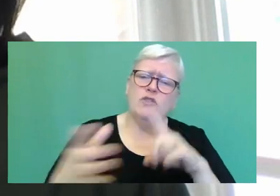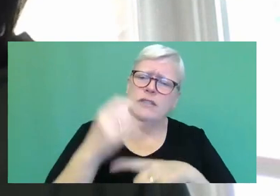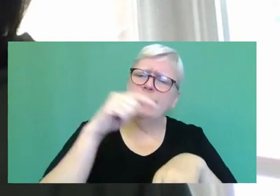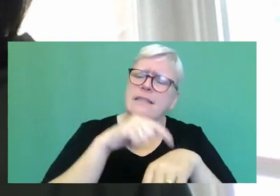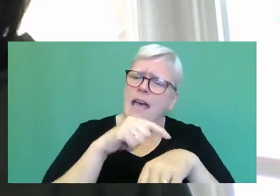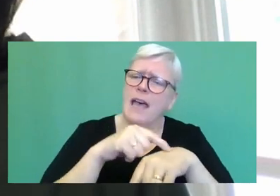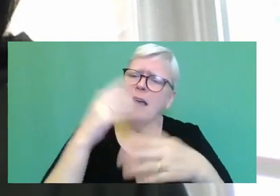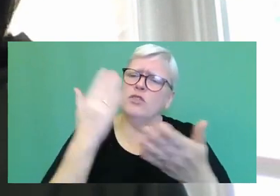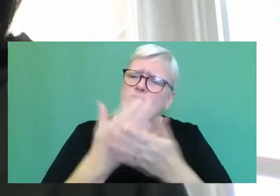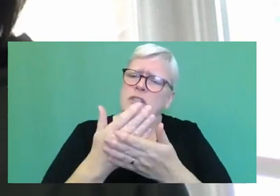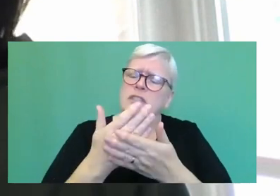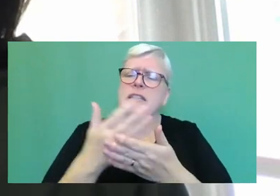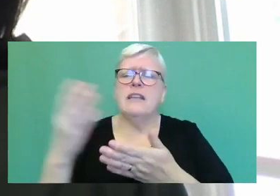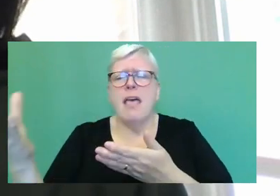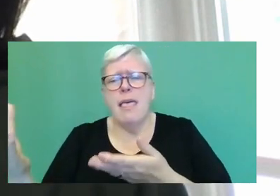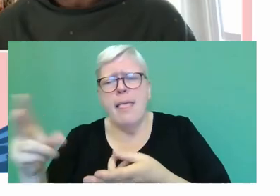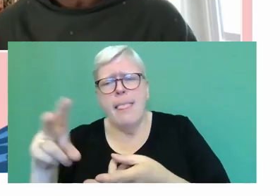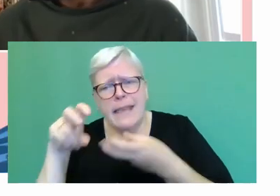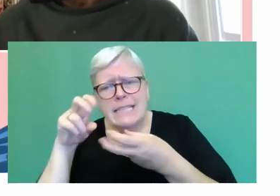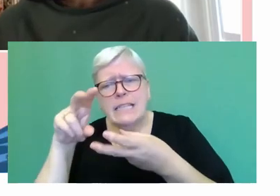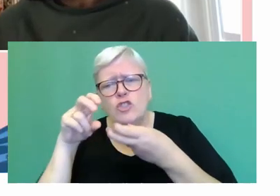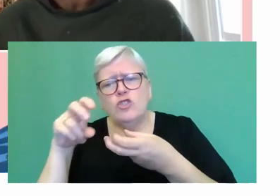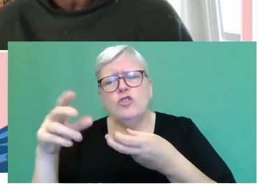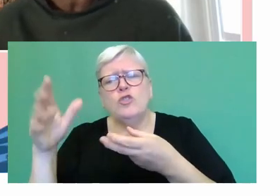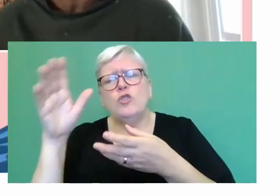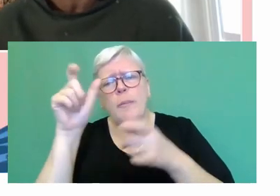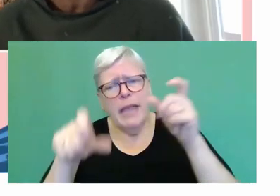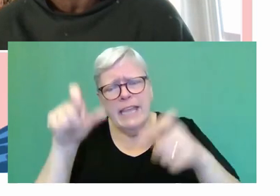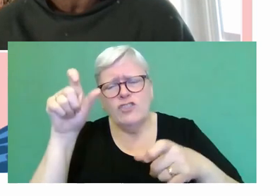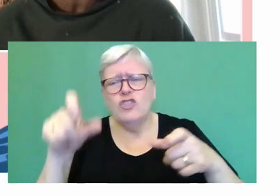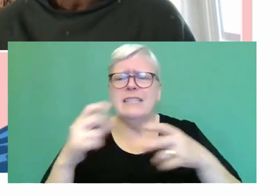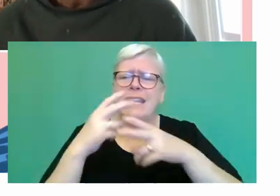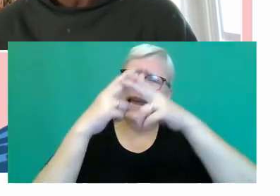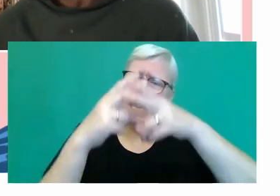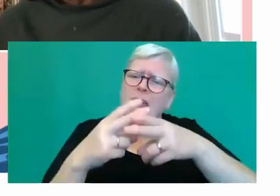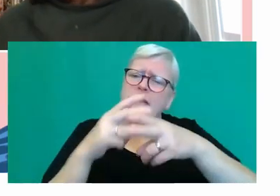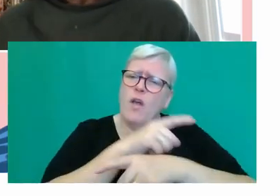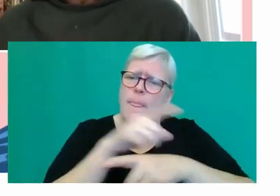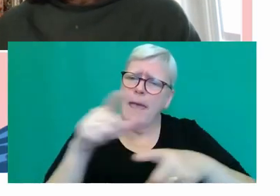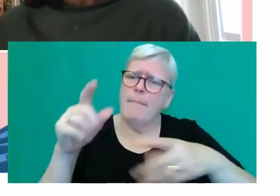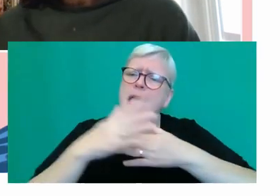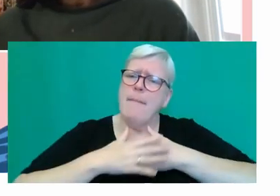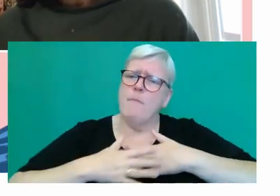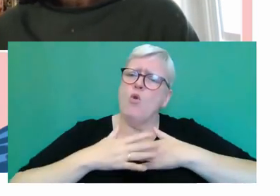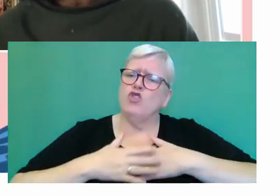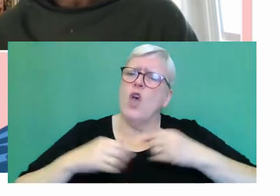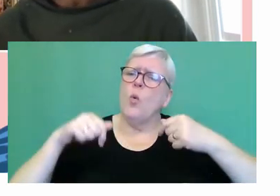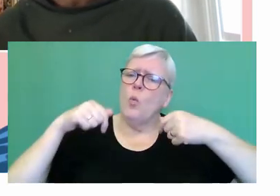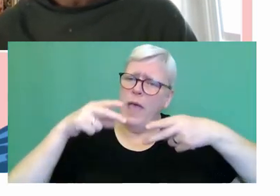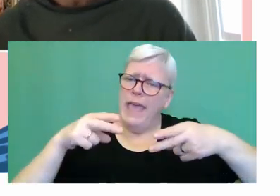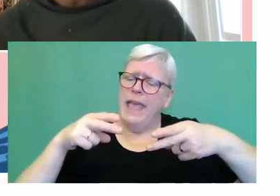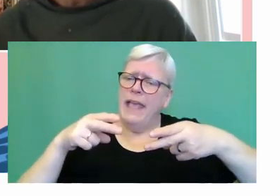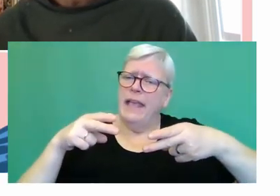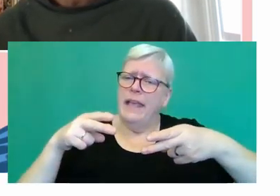listen to her patients and care for them in an emotional way. I, I felt that, again, those